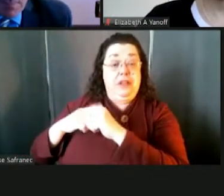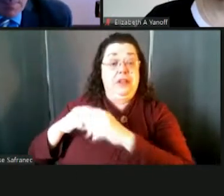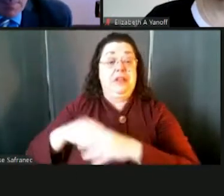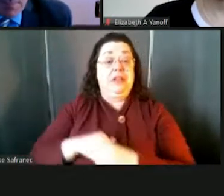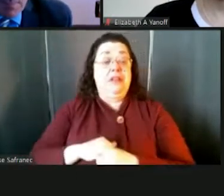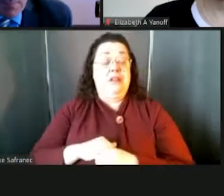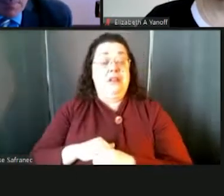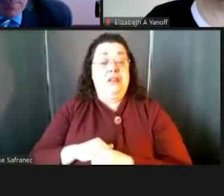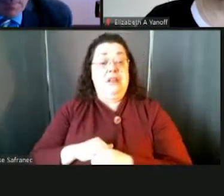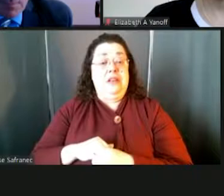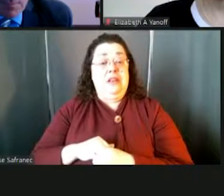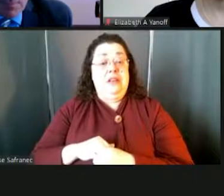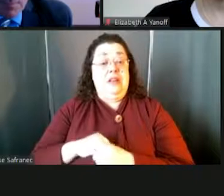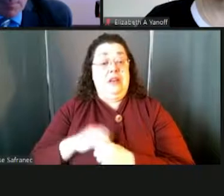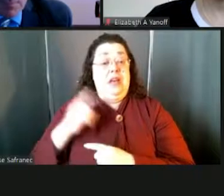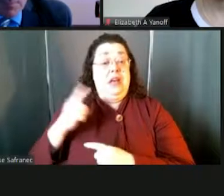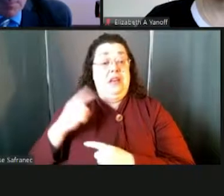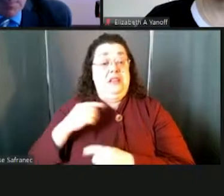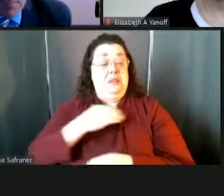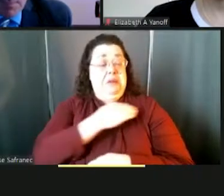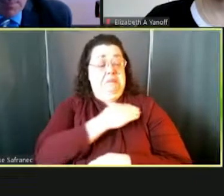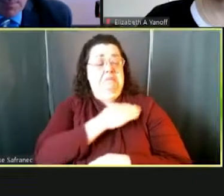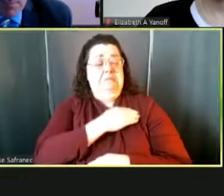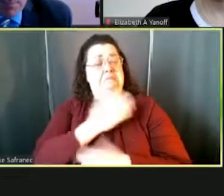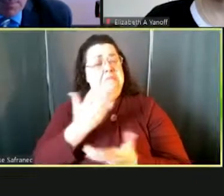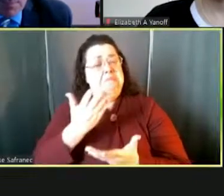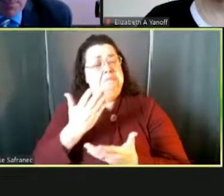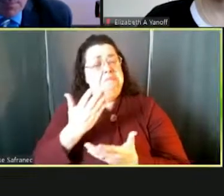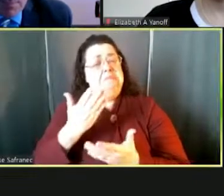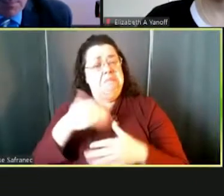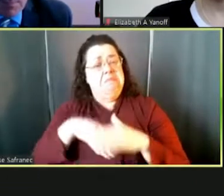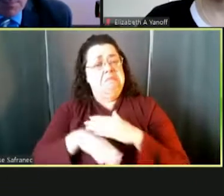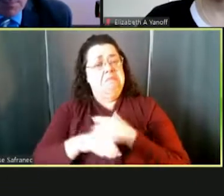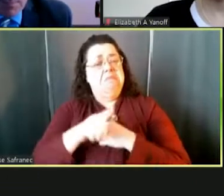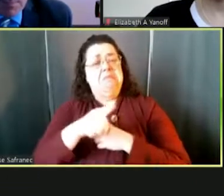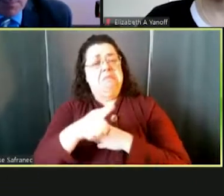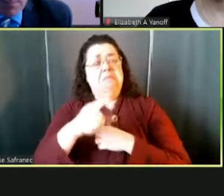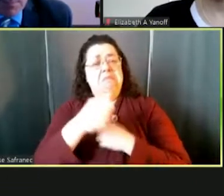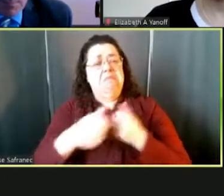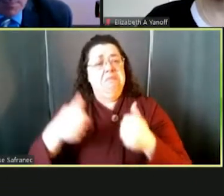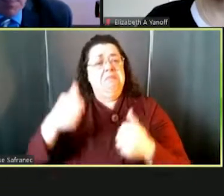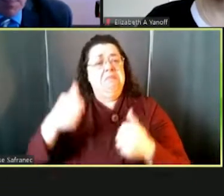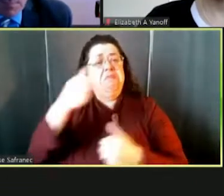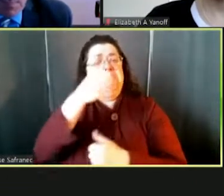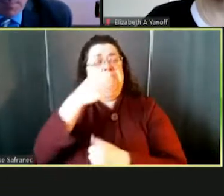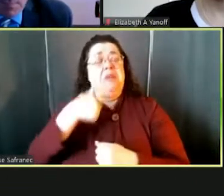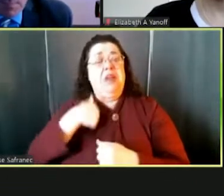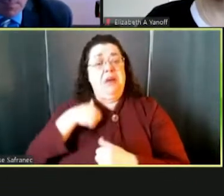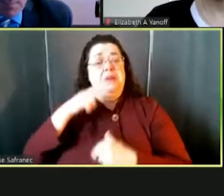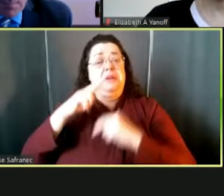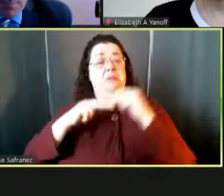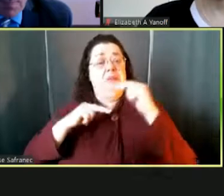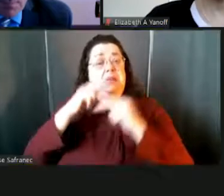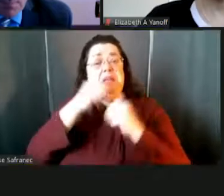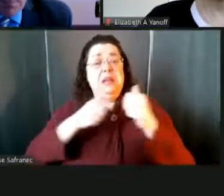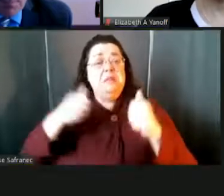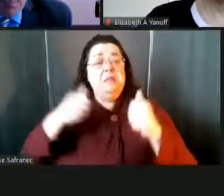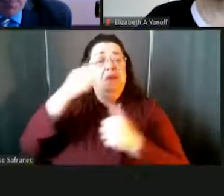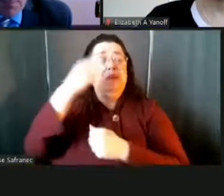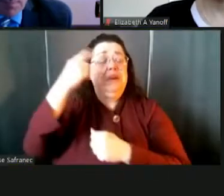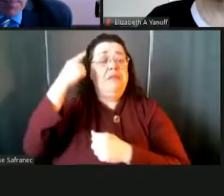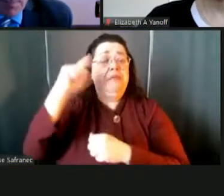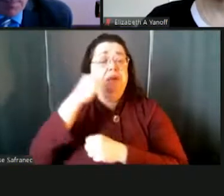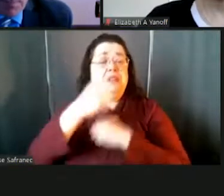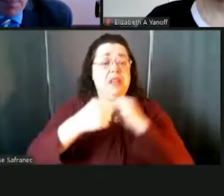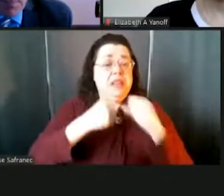encouraged to then go into administration. I was a building administrator for about 10 years, teacher for 10, building administrator